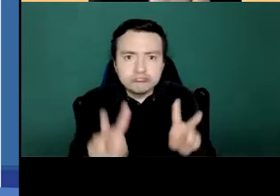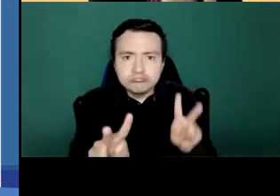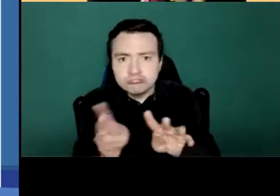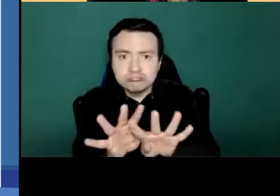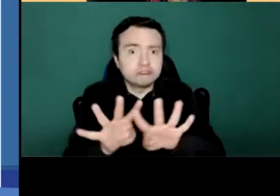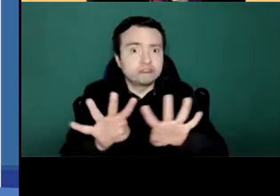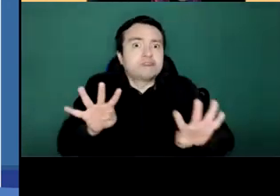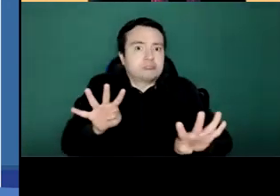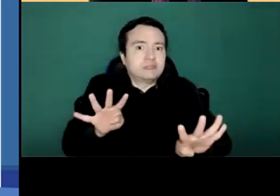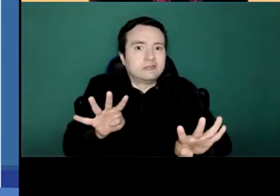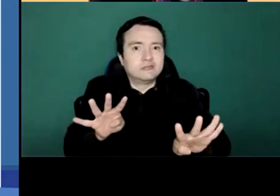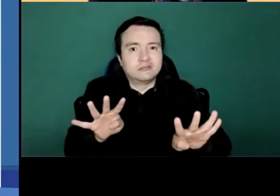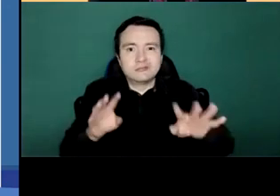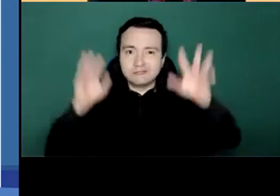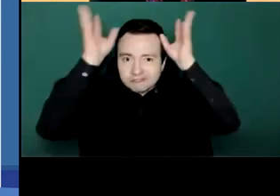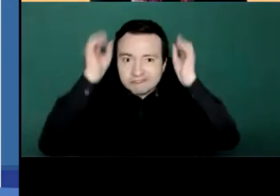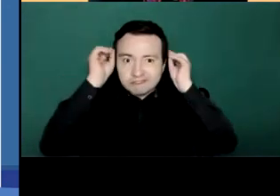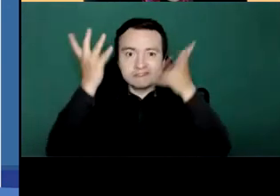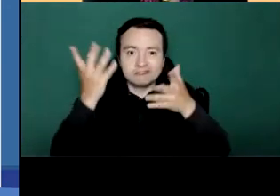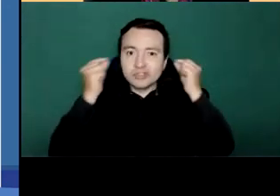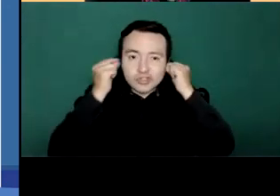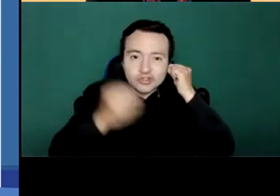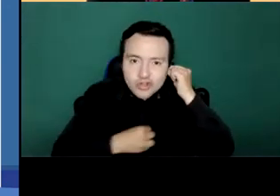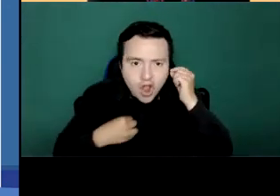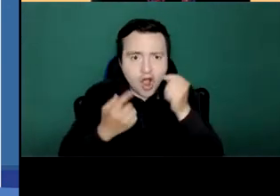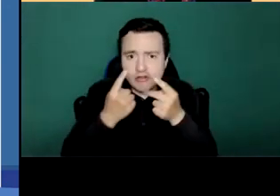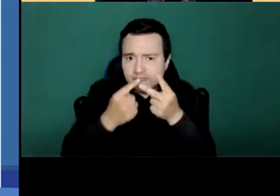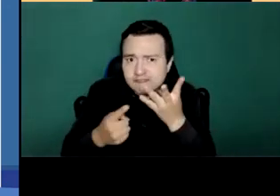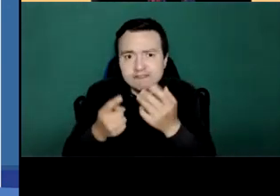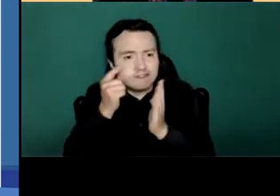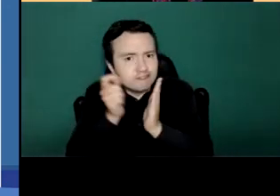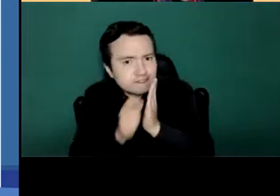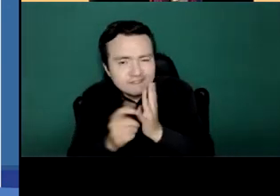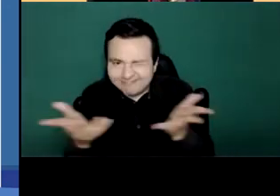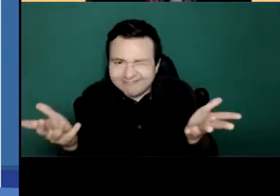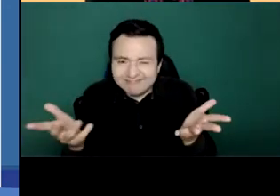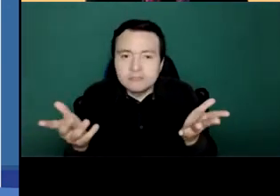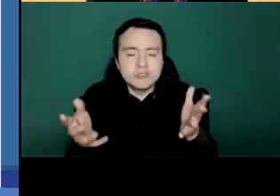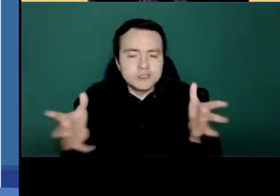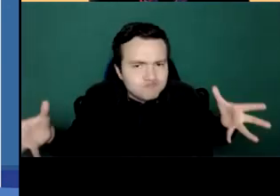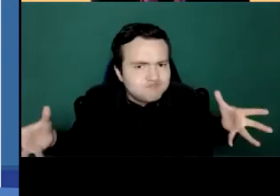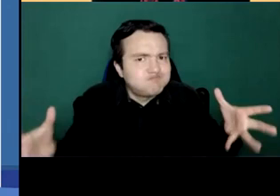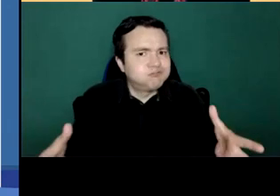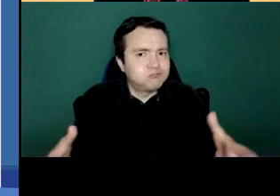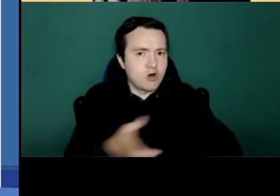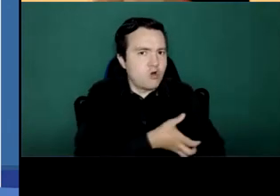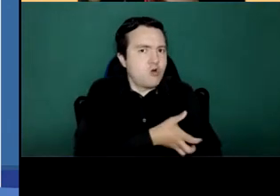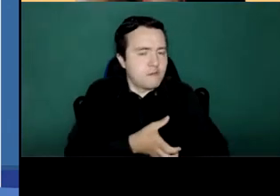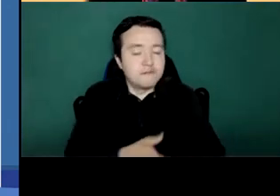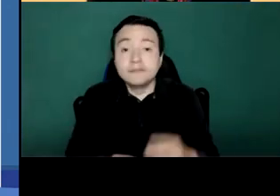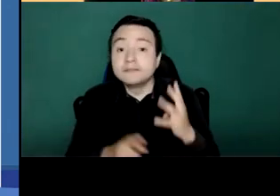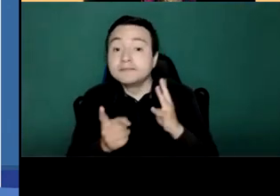and to take social matters into consideration. And number four is organizing community-based